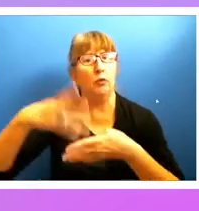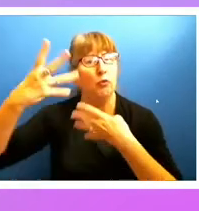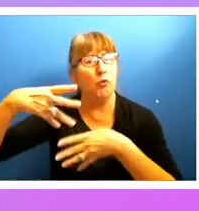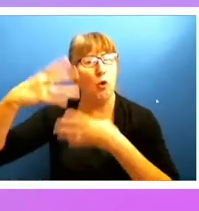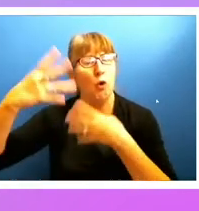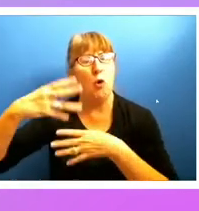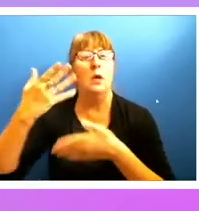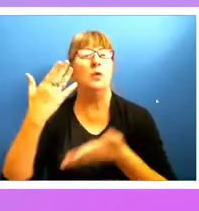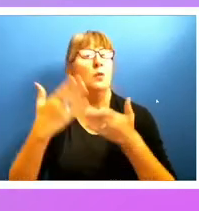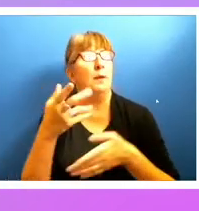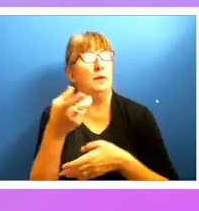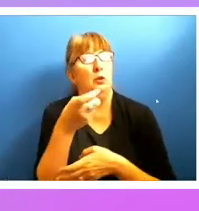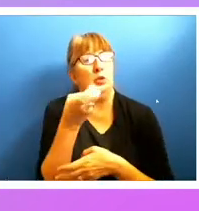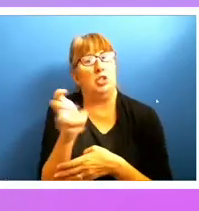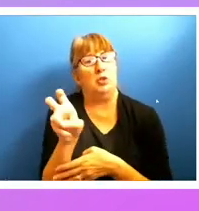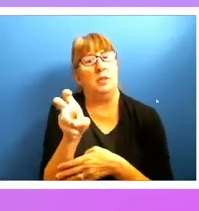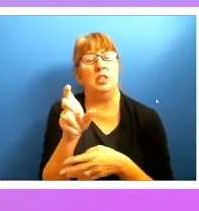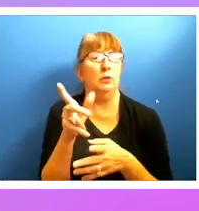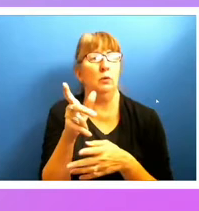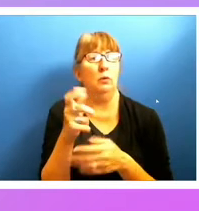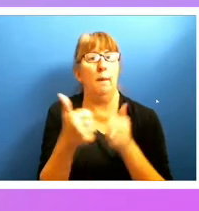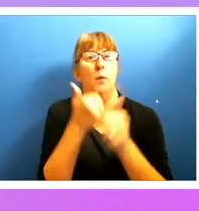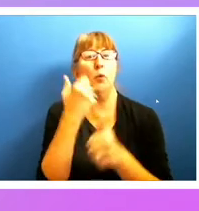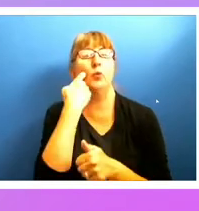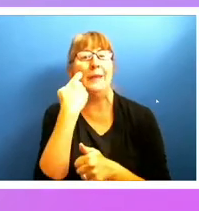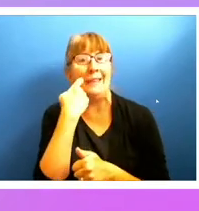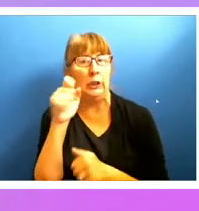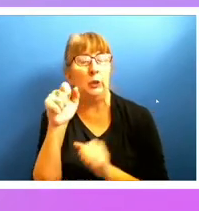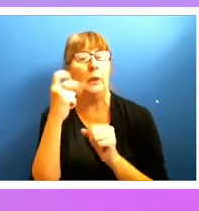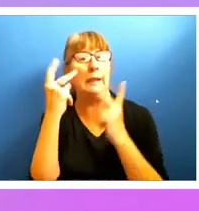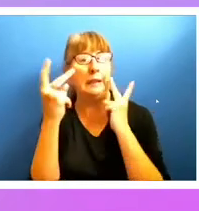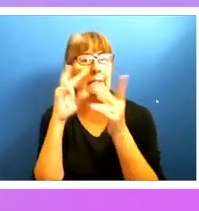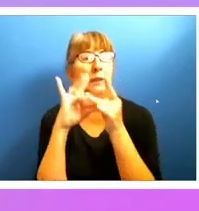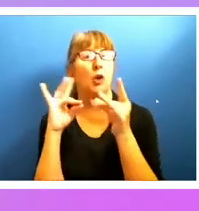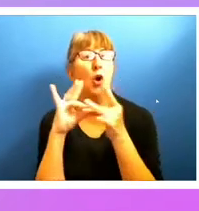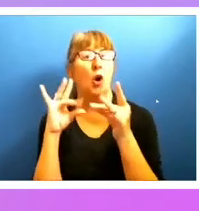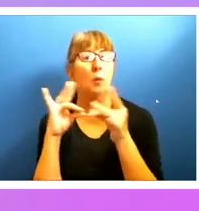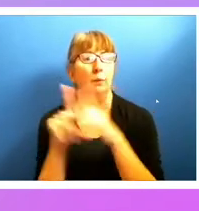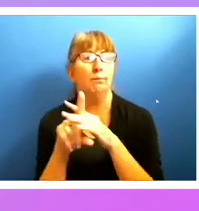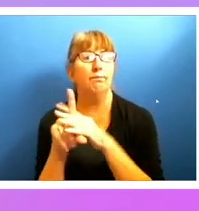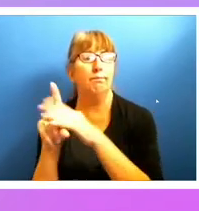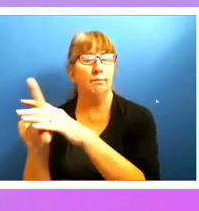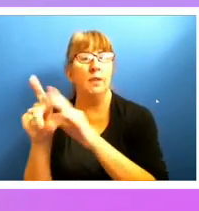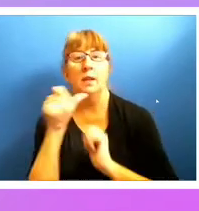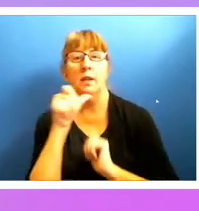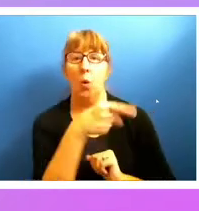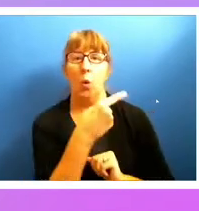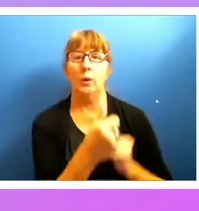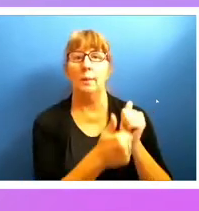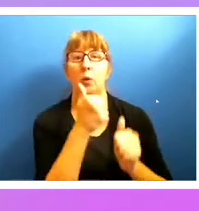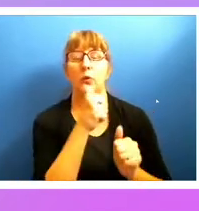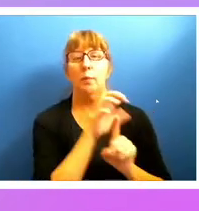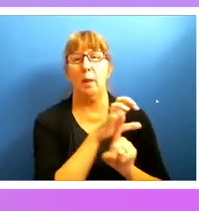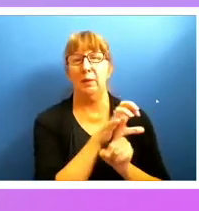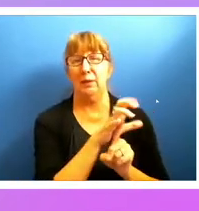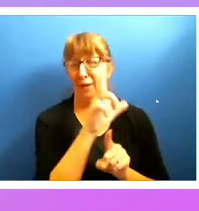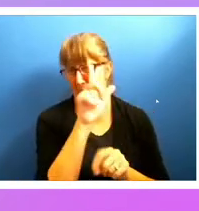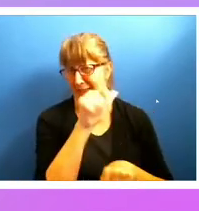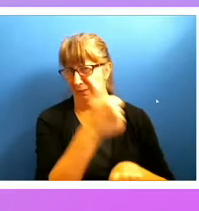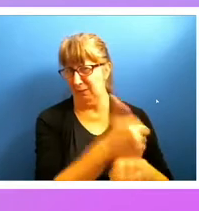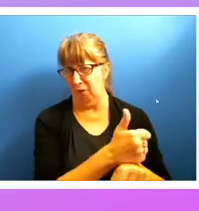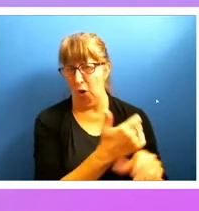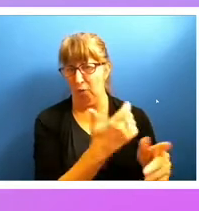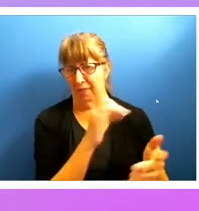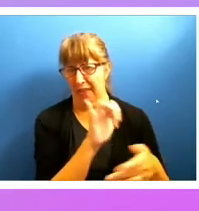switch it to most recent so you can see the comments as they come in rather than most popular, which is by default, I think. So that might help you.